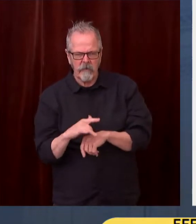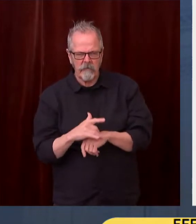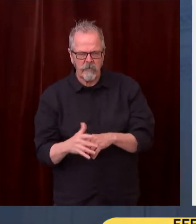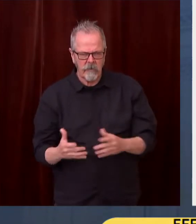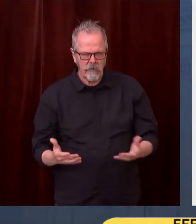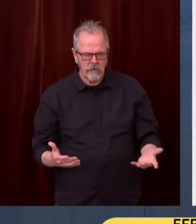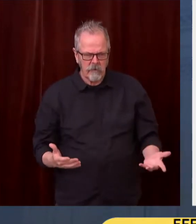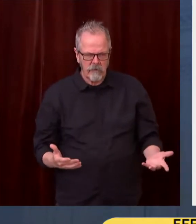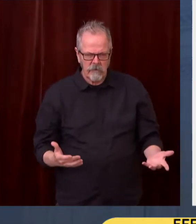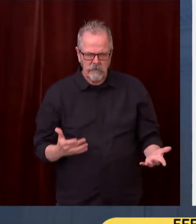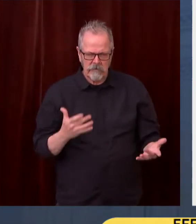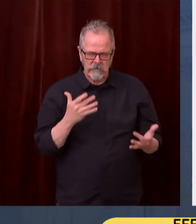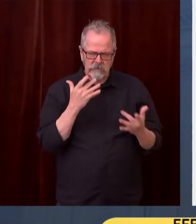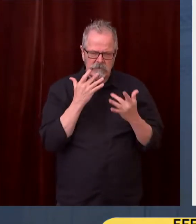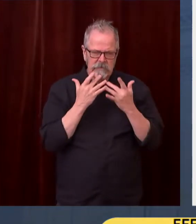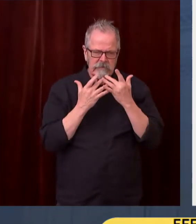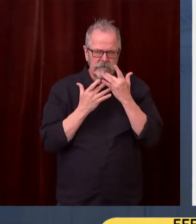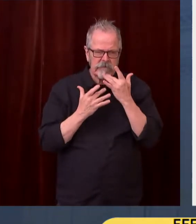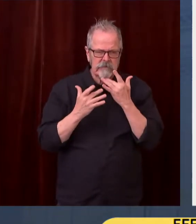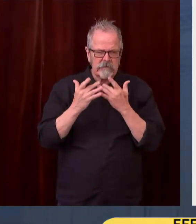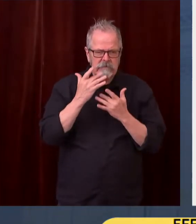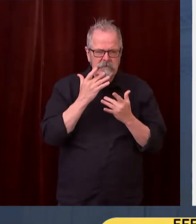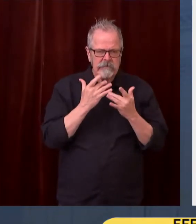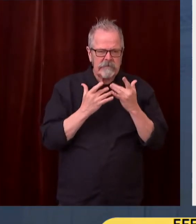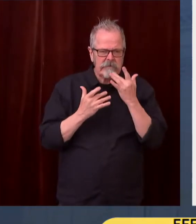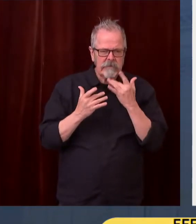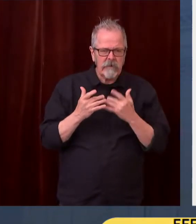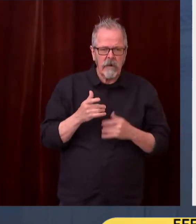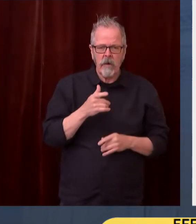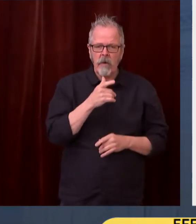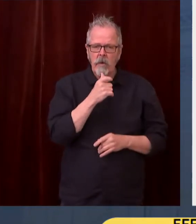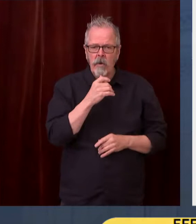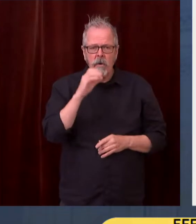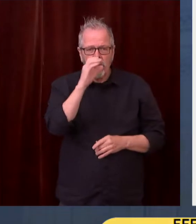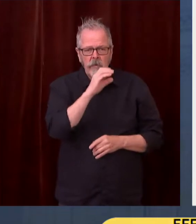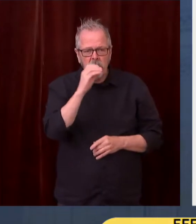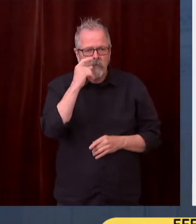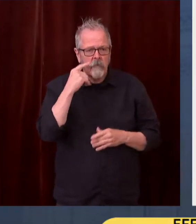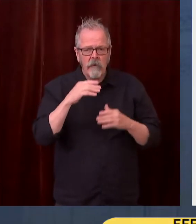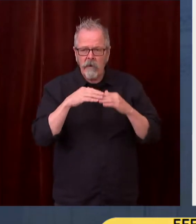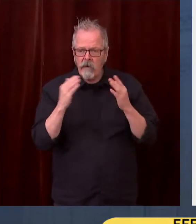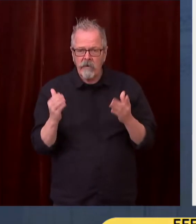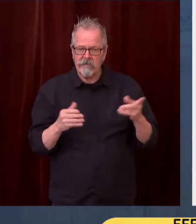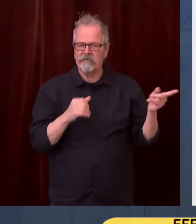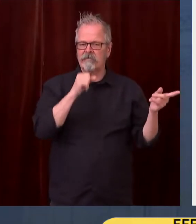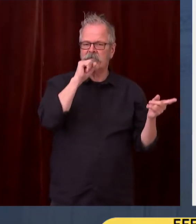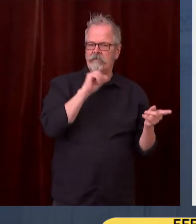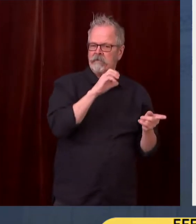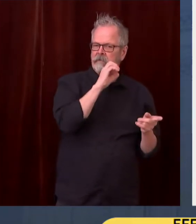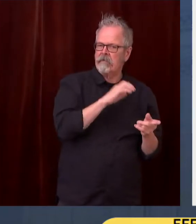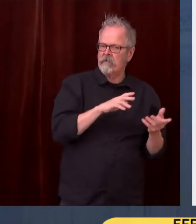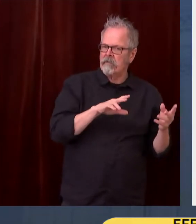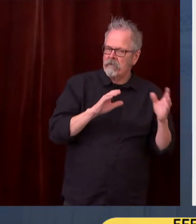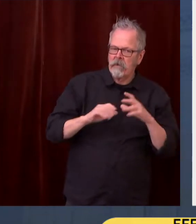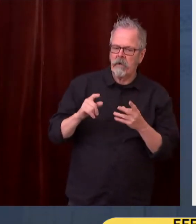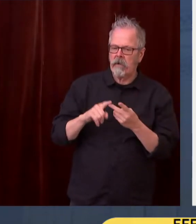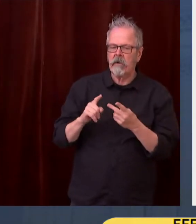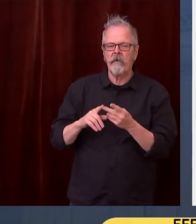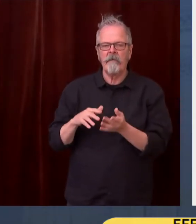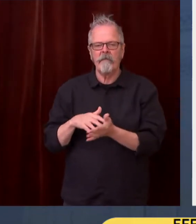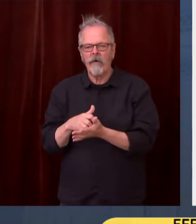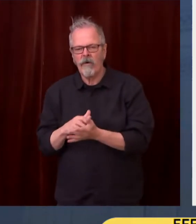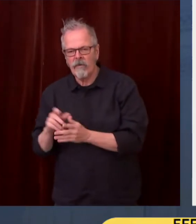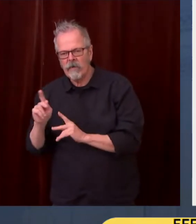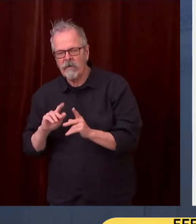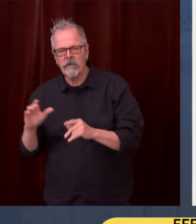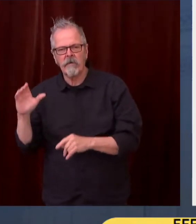our seniors and other vulnerable populations are having to choose between paying their rent or paying for their medications.